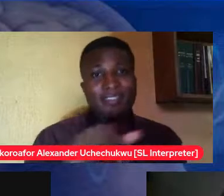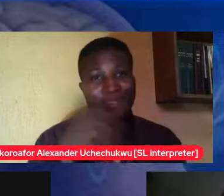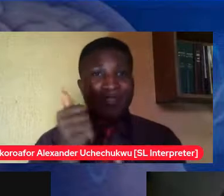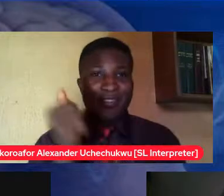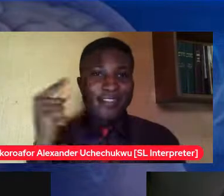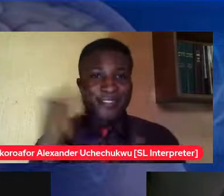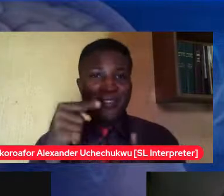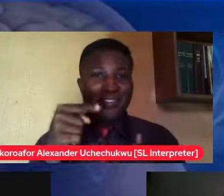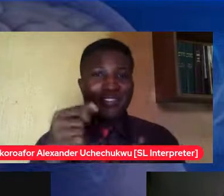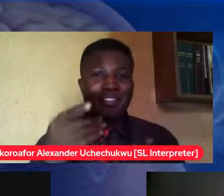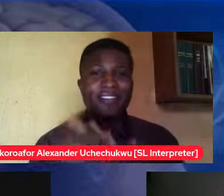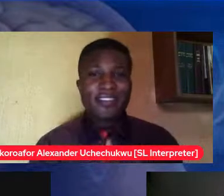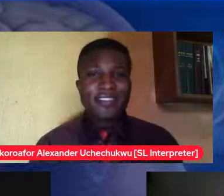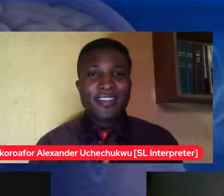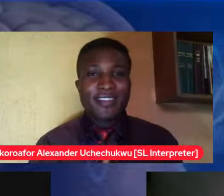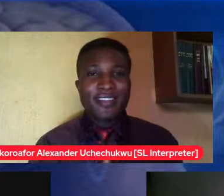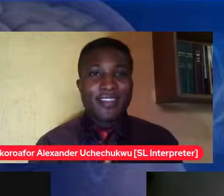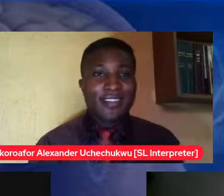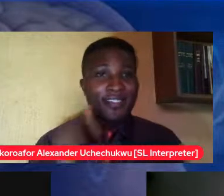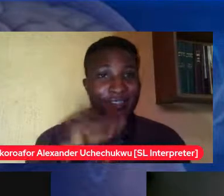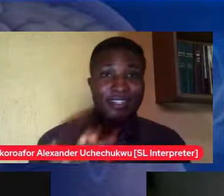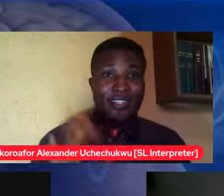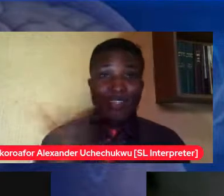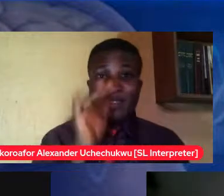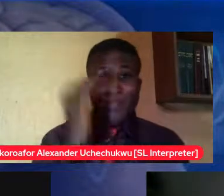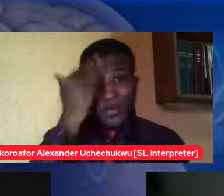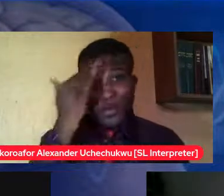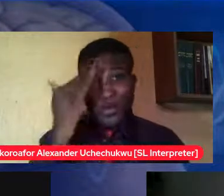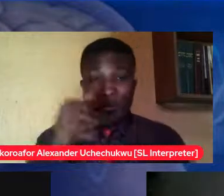the child never knows how to make decisions because they never made one